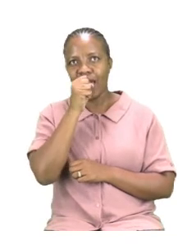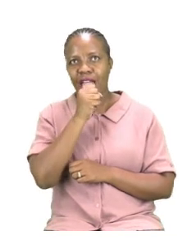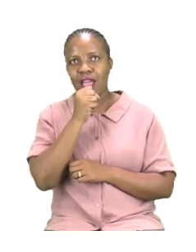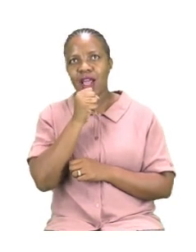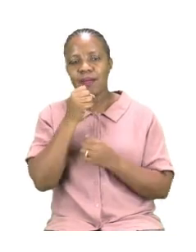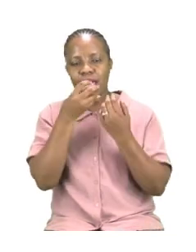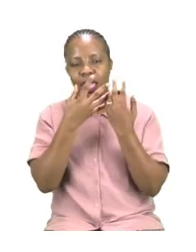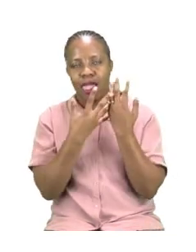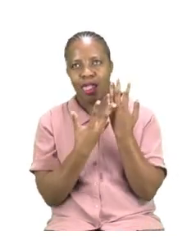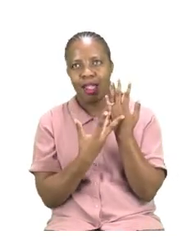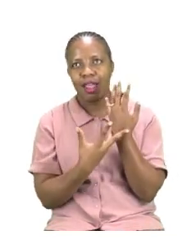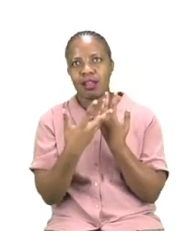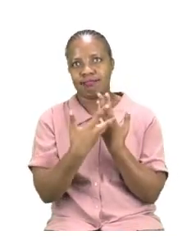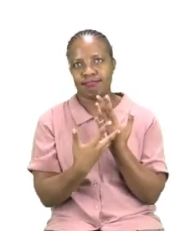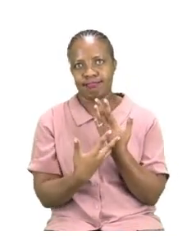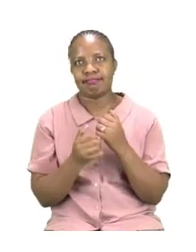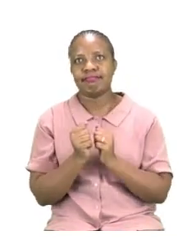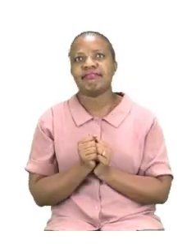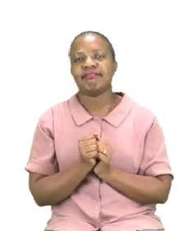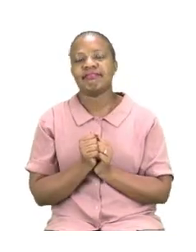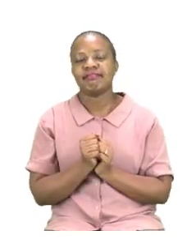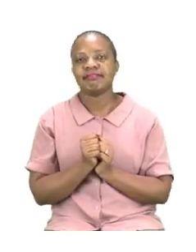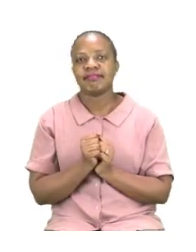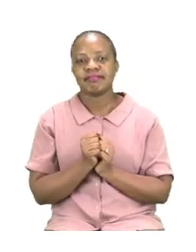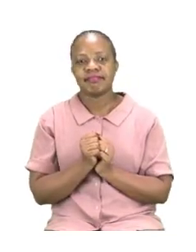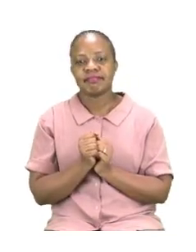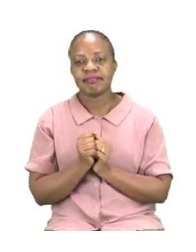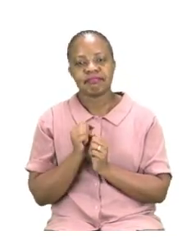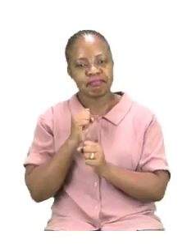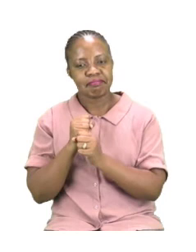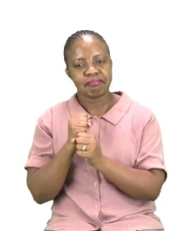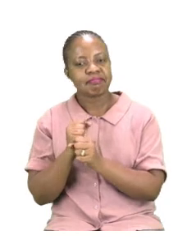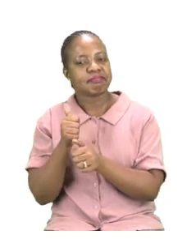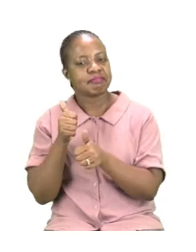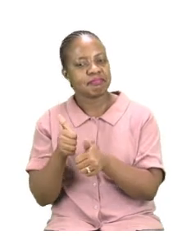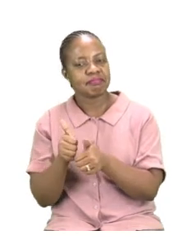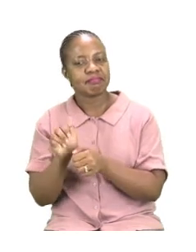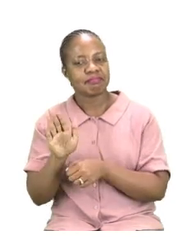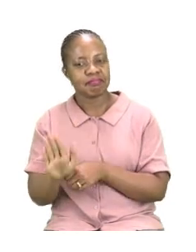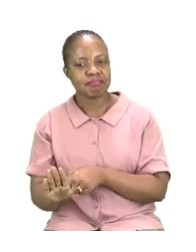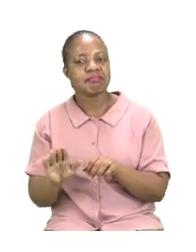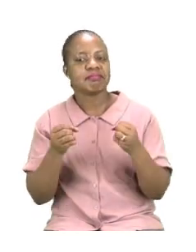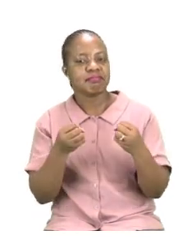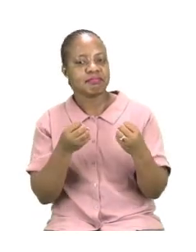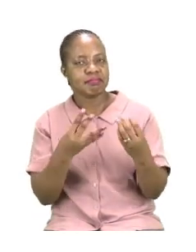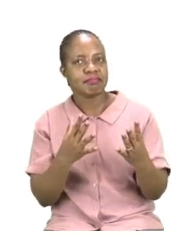How many are left? Now it looks like we are left? going to be